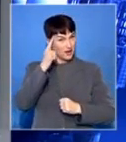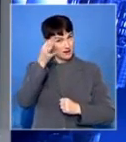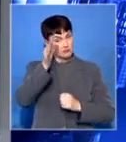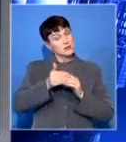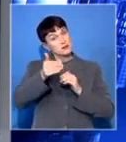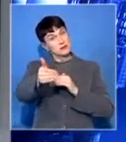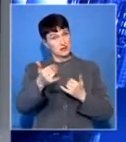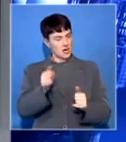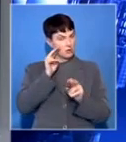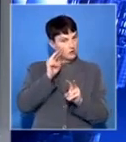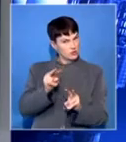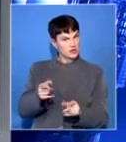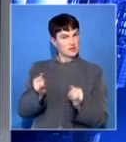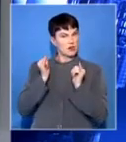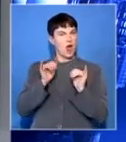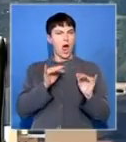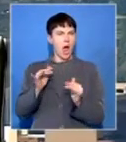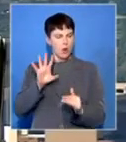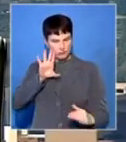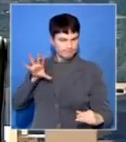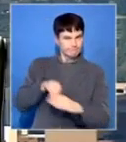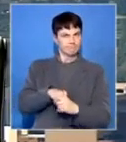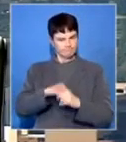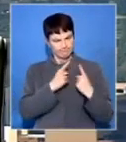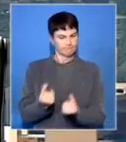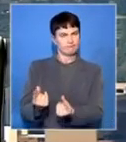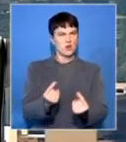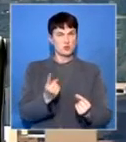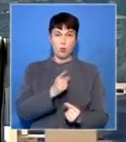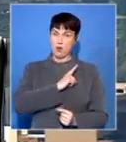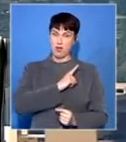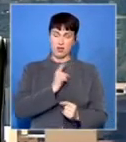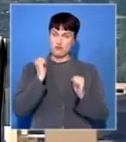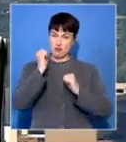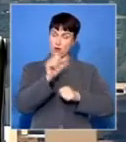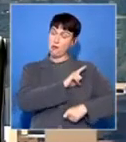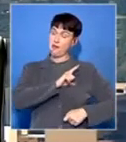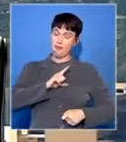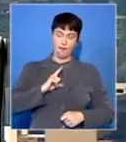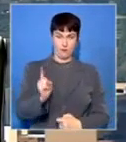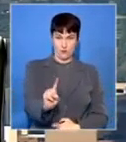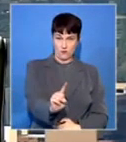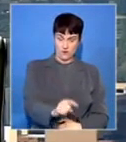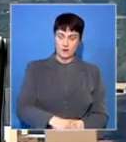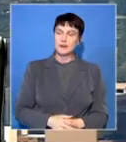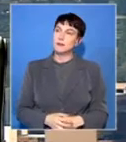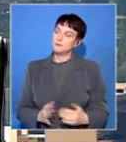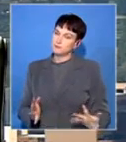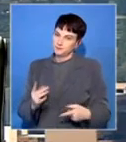at the moment? In the normal order of things, are not supposed to be involved in the